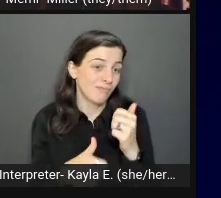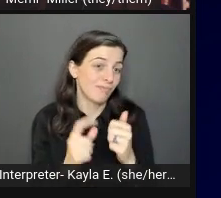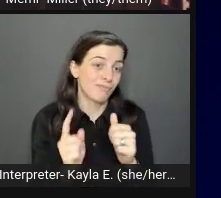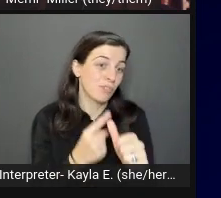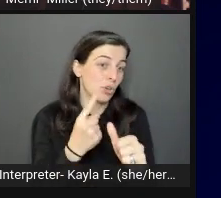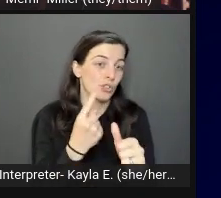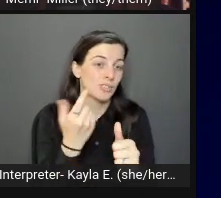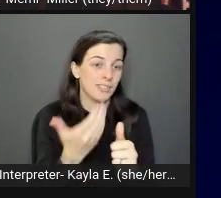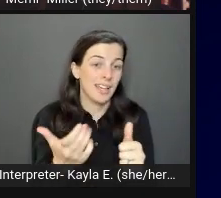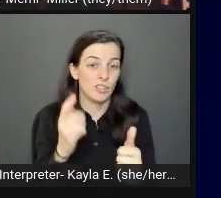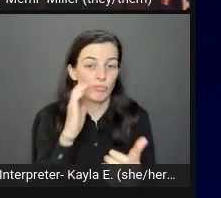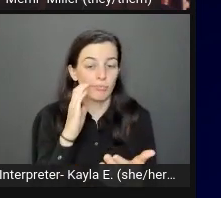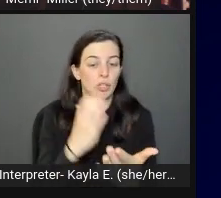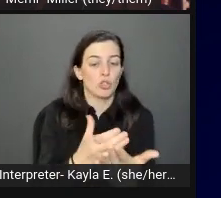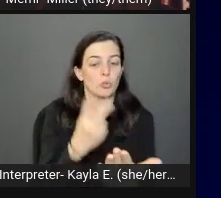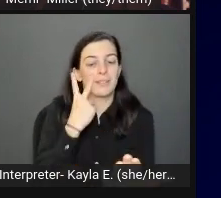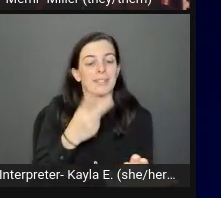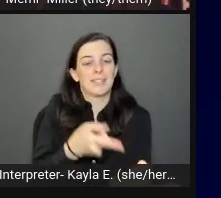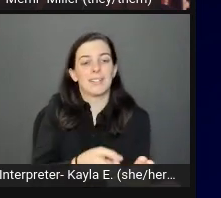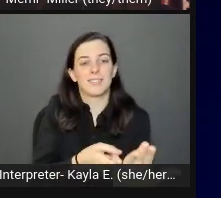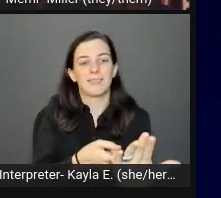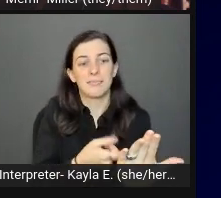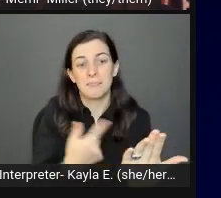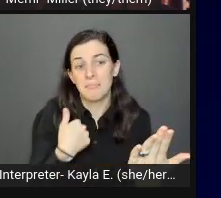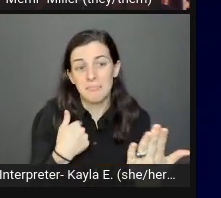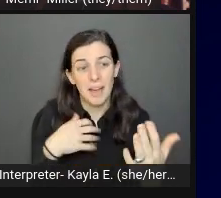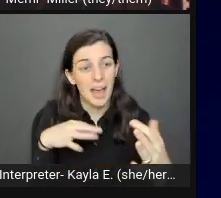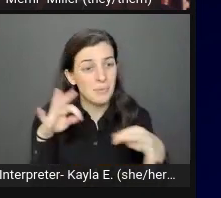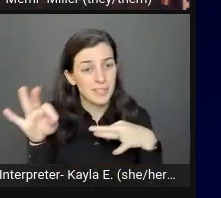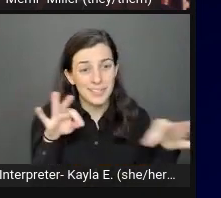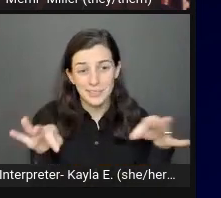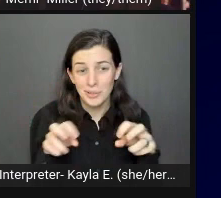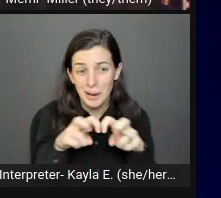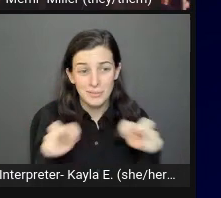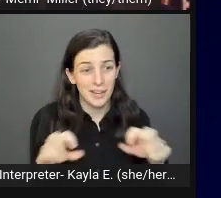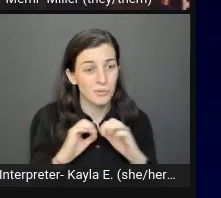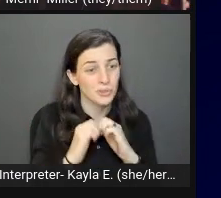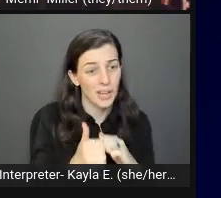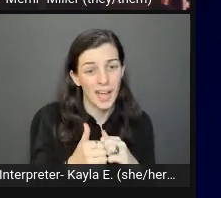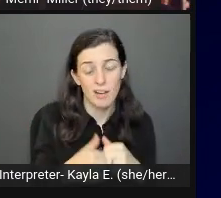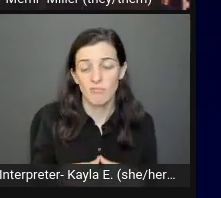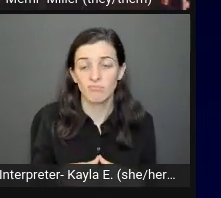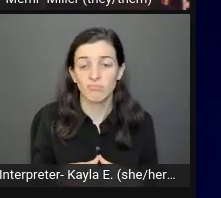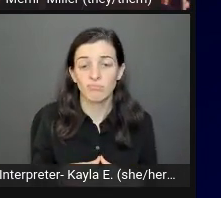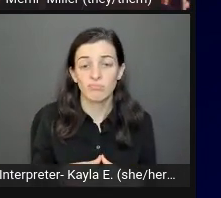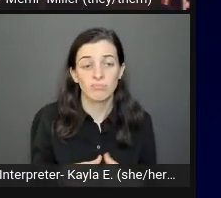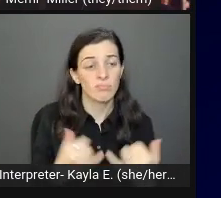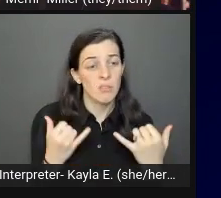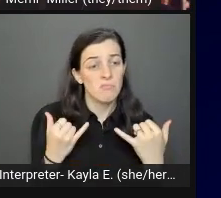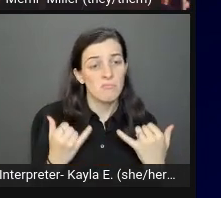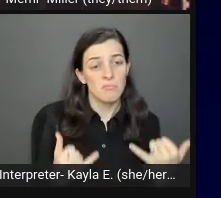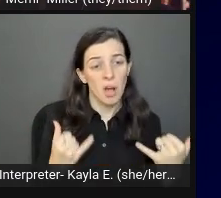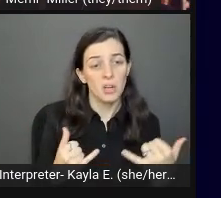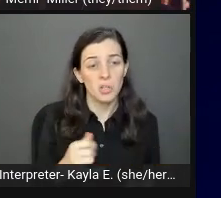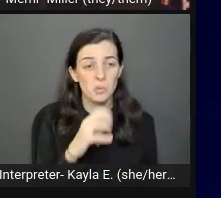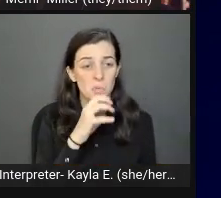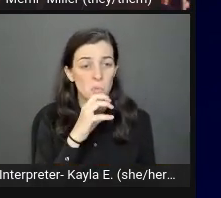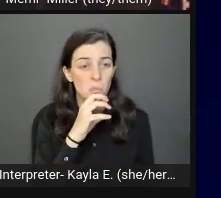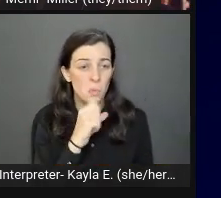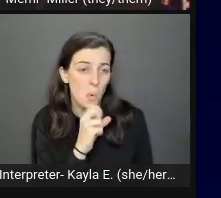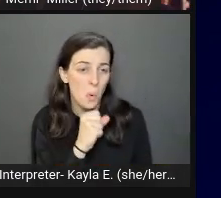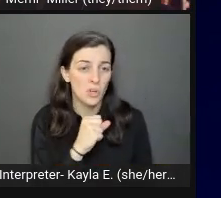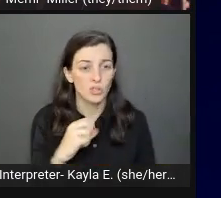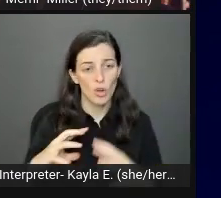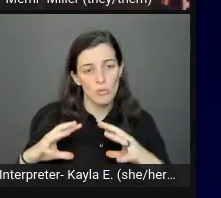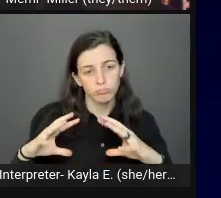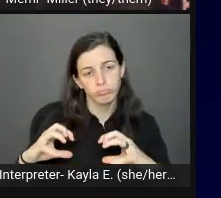on. In this case, I would describe this couch as modern plush orange leather couch. Back